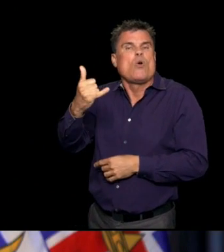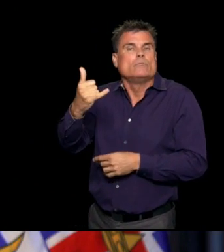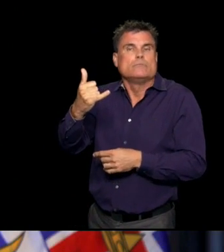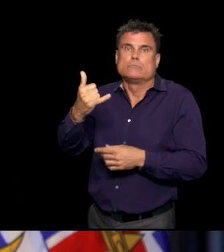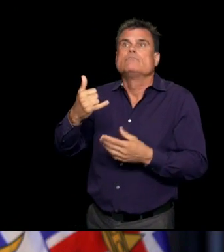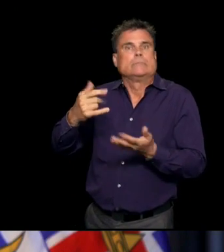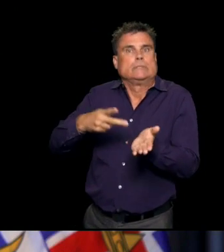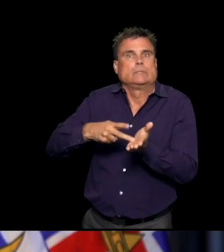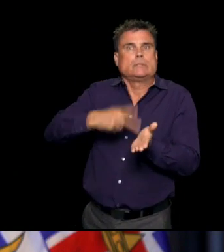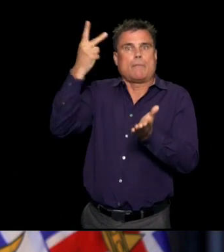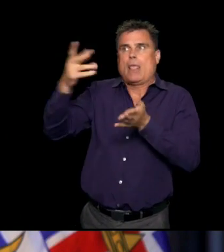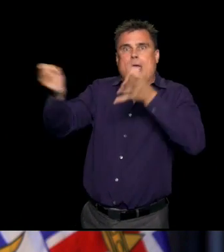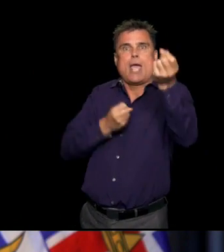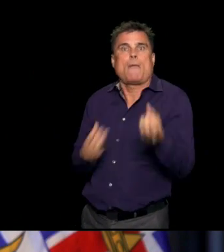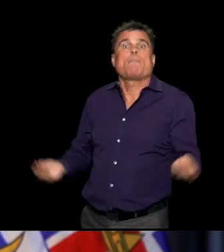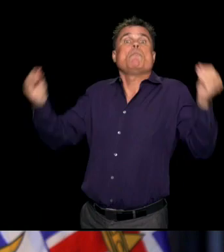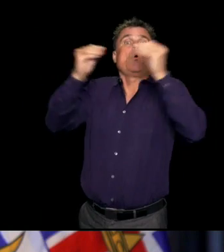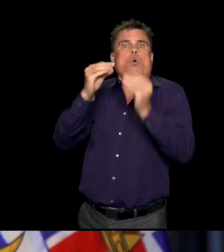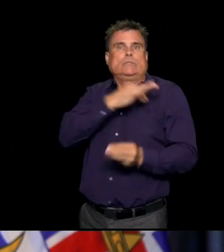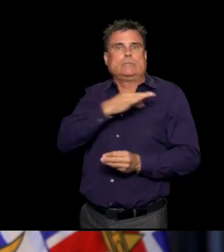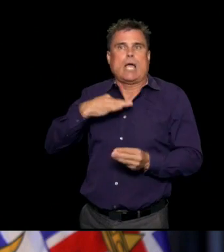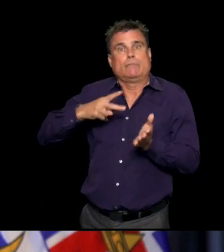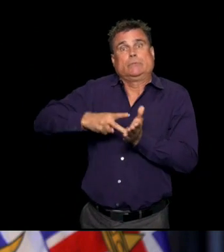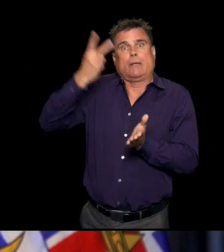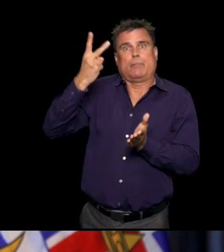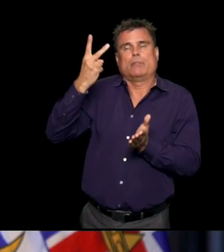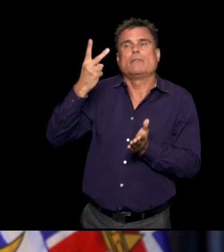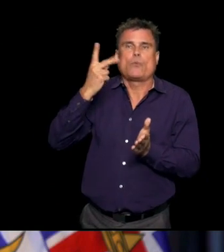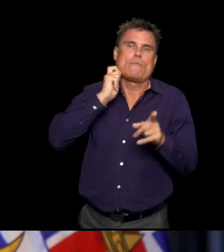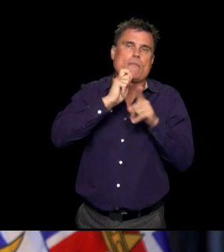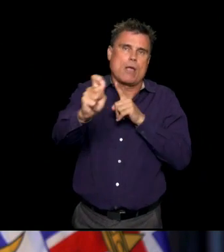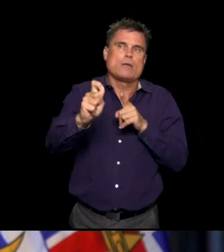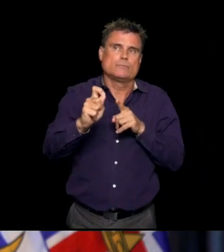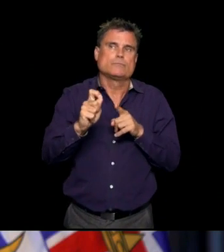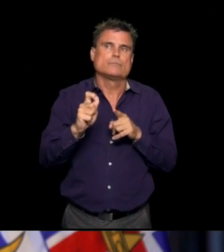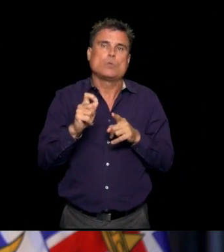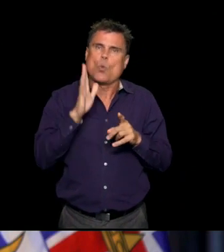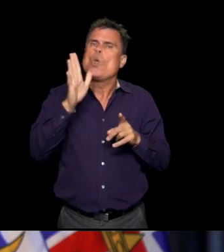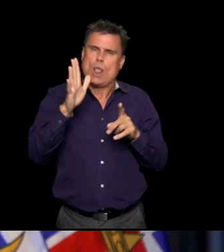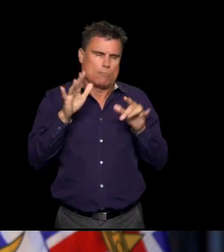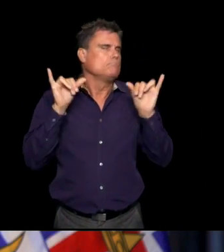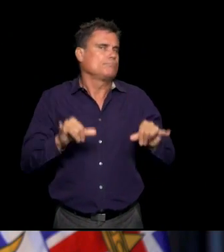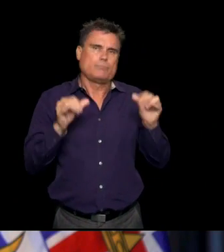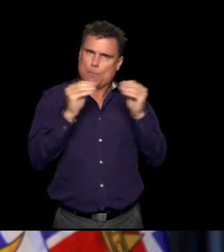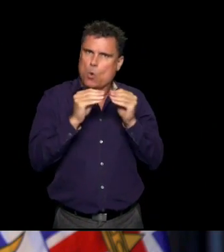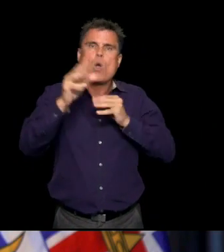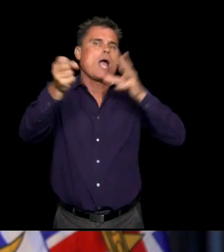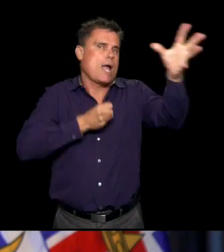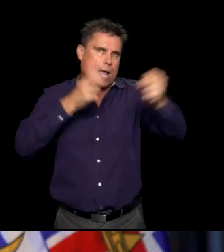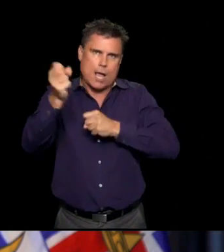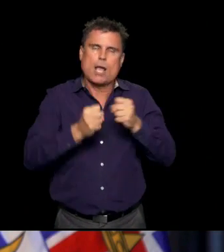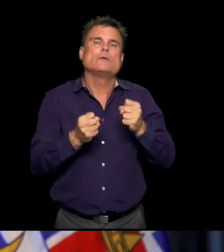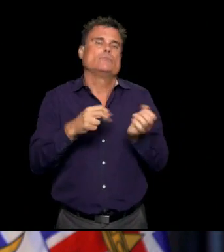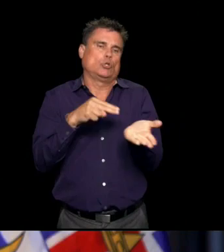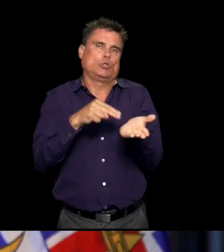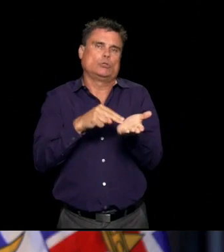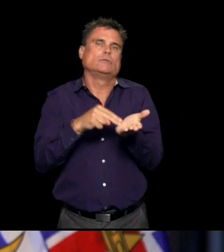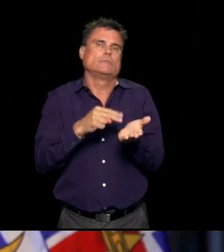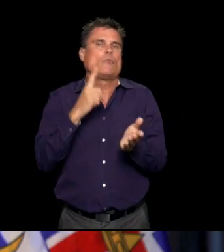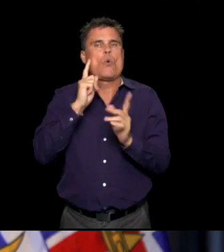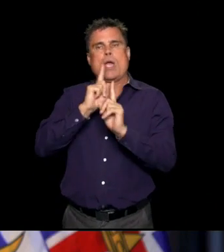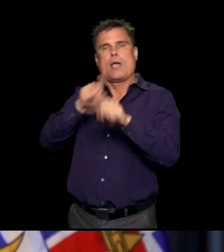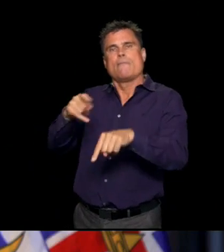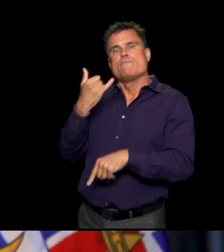more nurses and registration clerks starting tomorrow. We are expecting to have more staff filling in place in the coming weeks. And the call abandonment rate